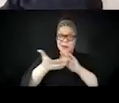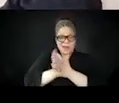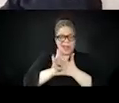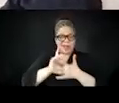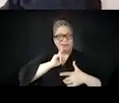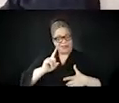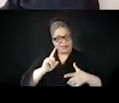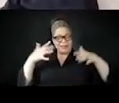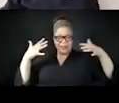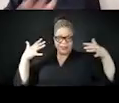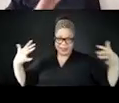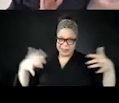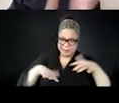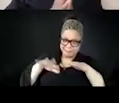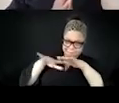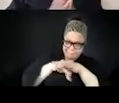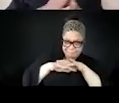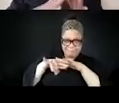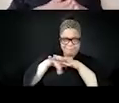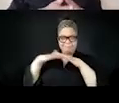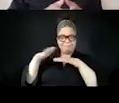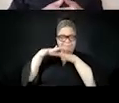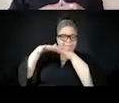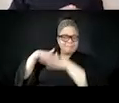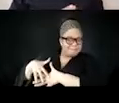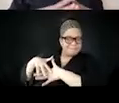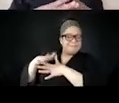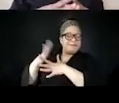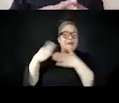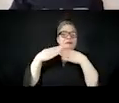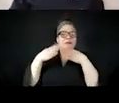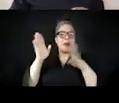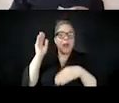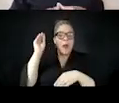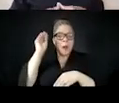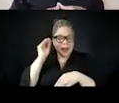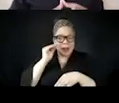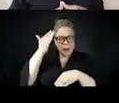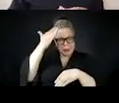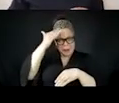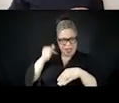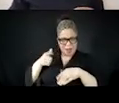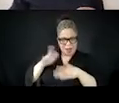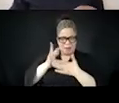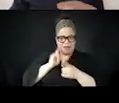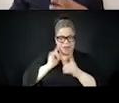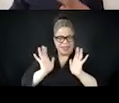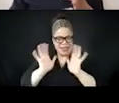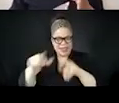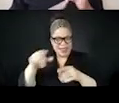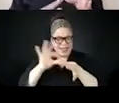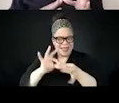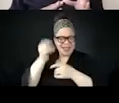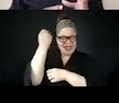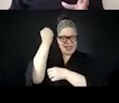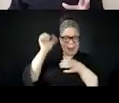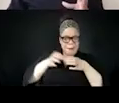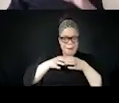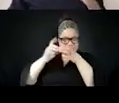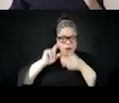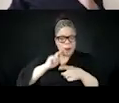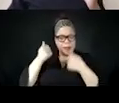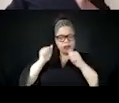these freedom movements. They were really trying to stop coalitions between a number of these different groups. So like everything from,